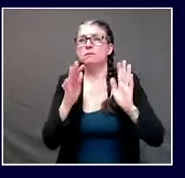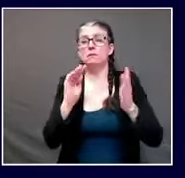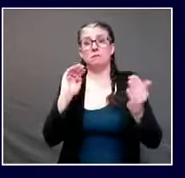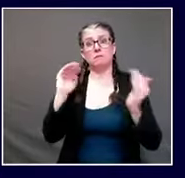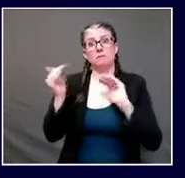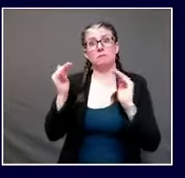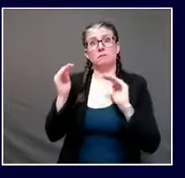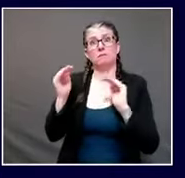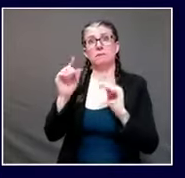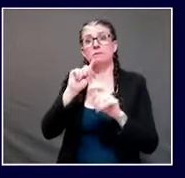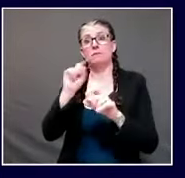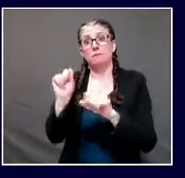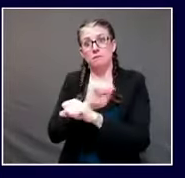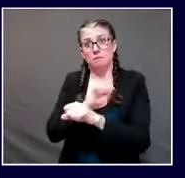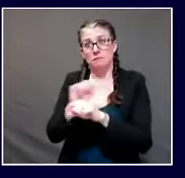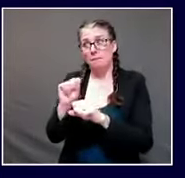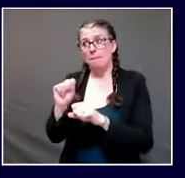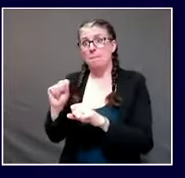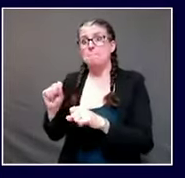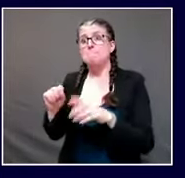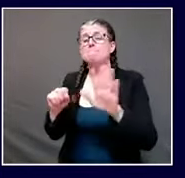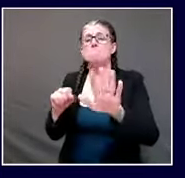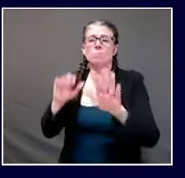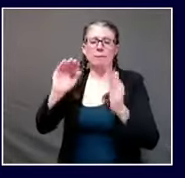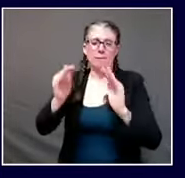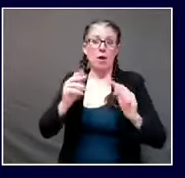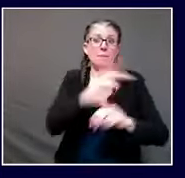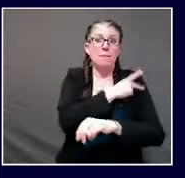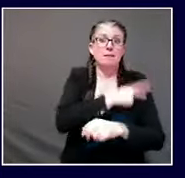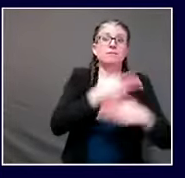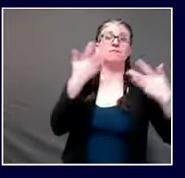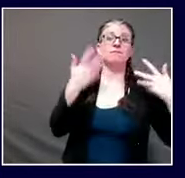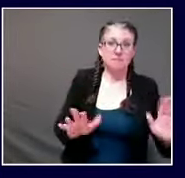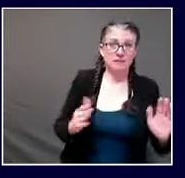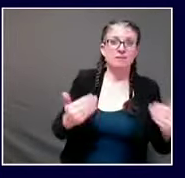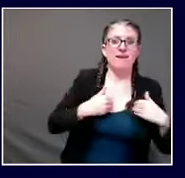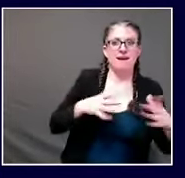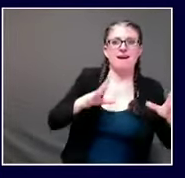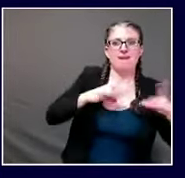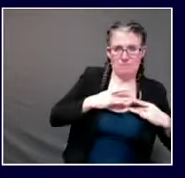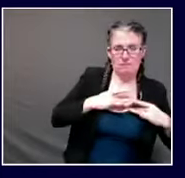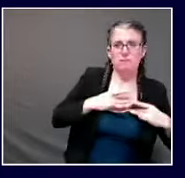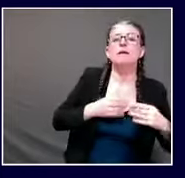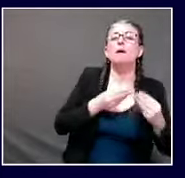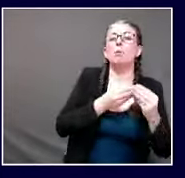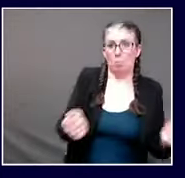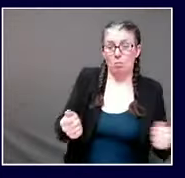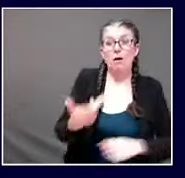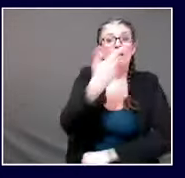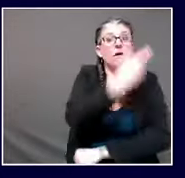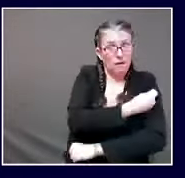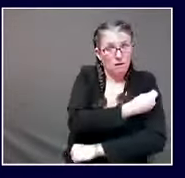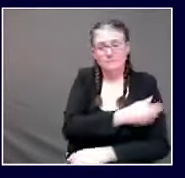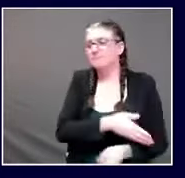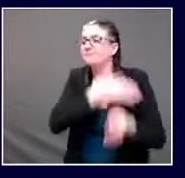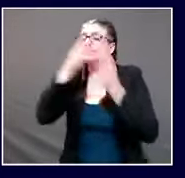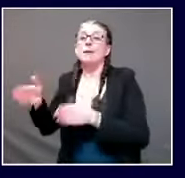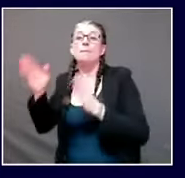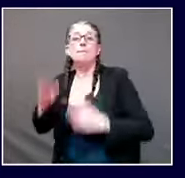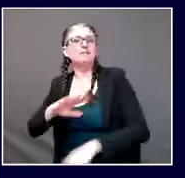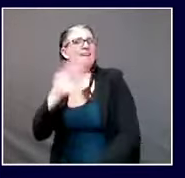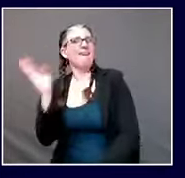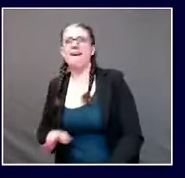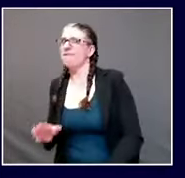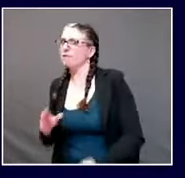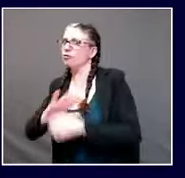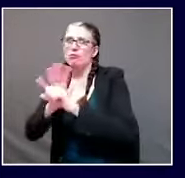size fits all rule there amy some vaccines can confer immunity for longer than the innate natural immunity that